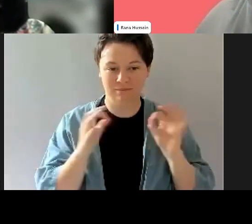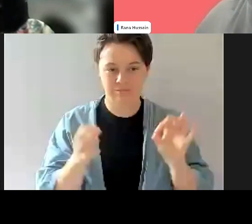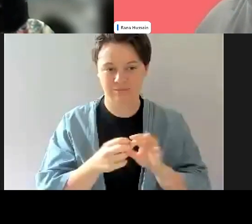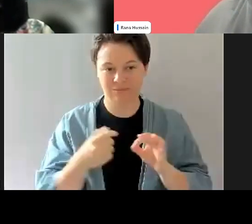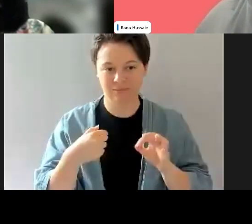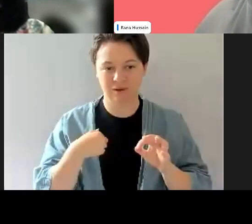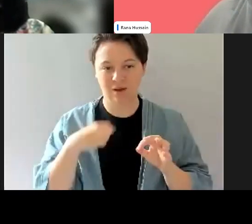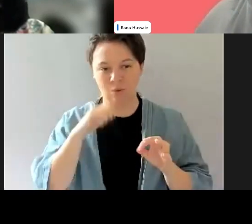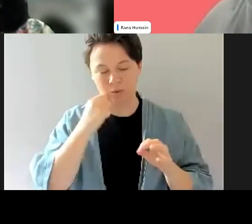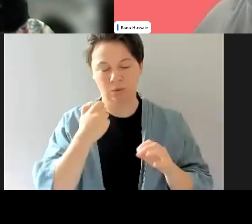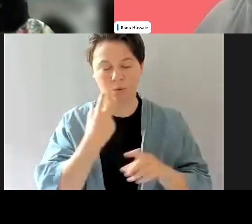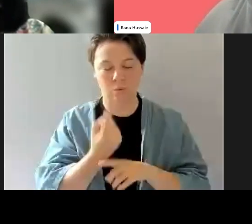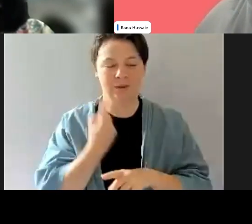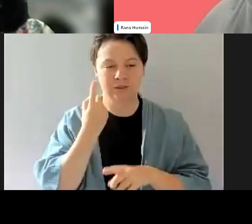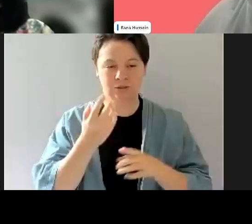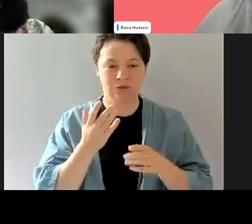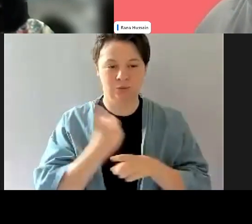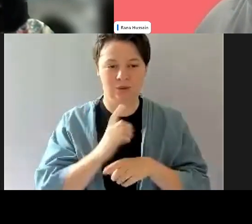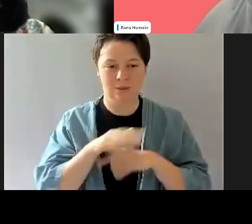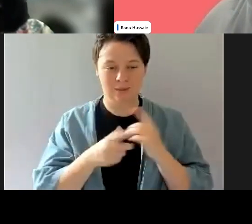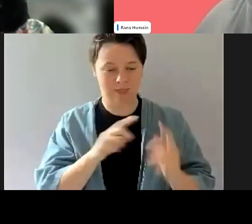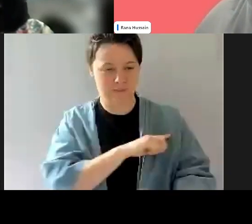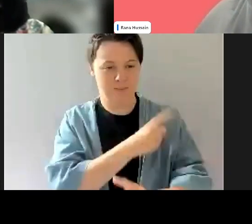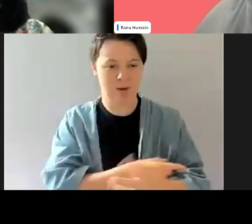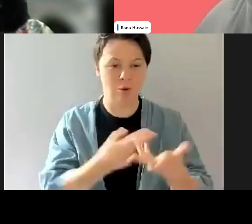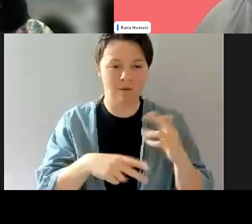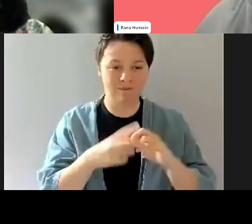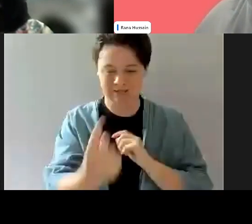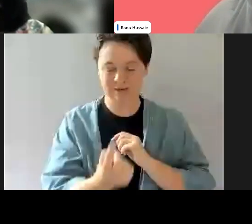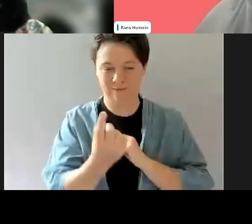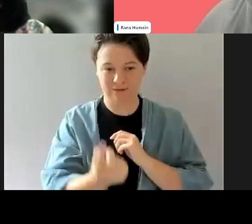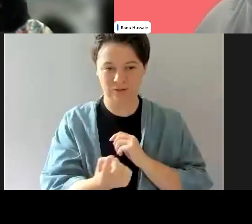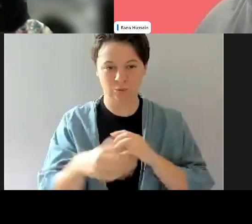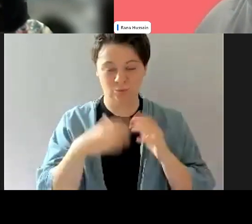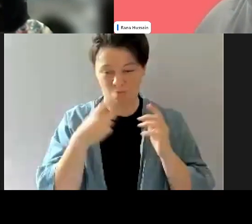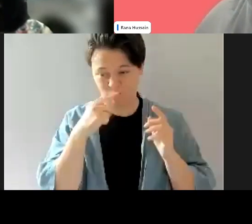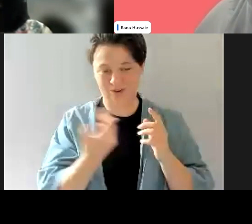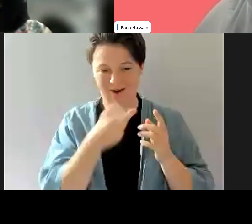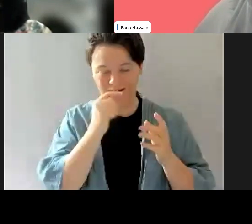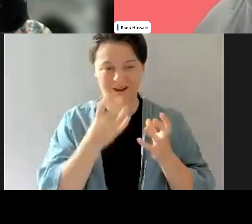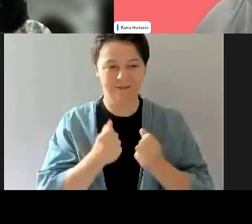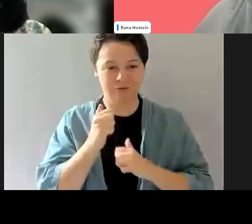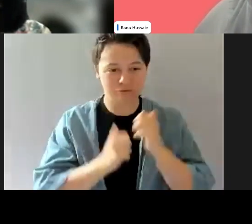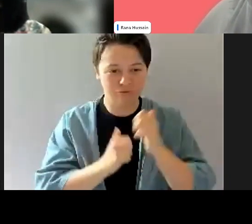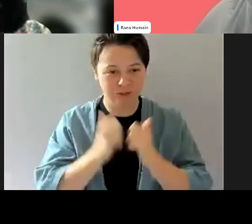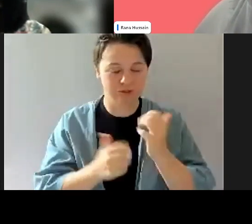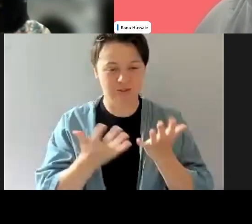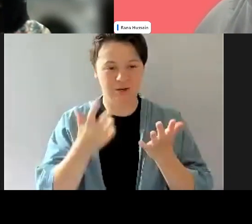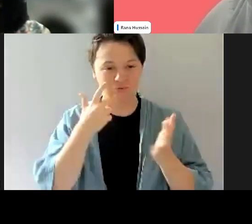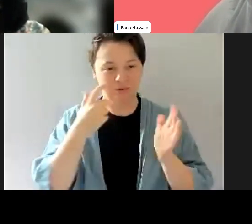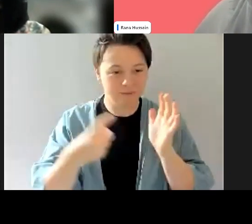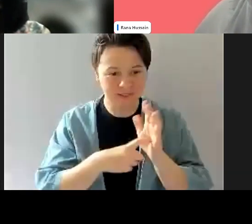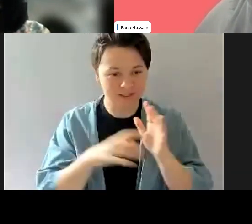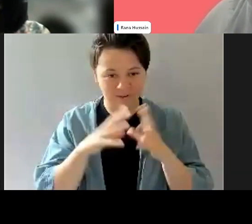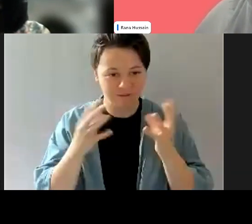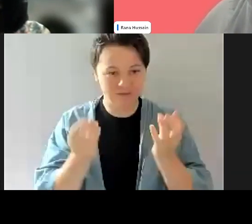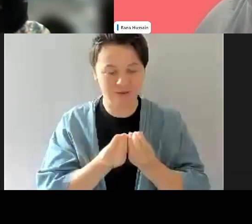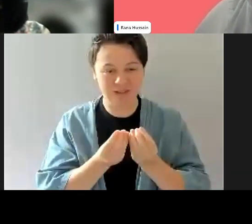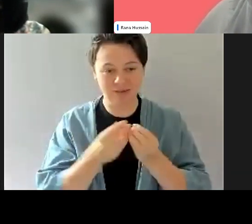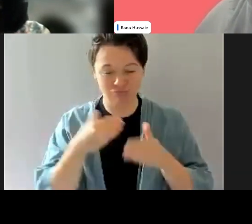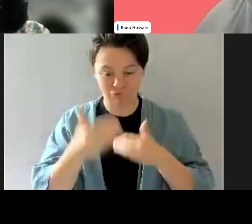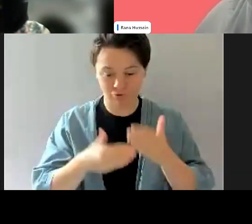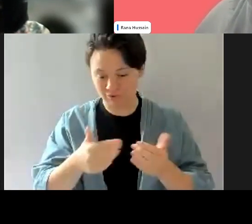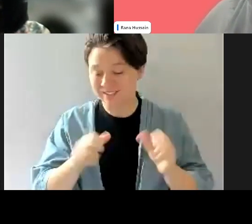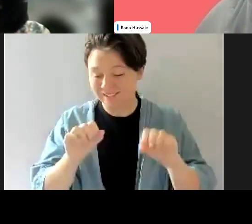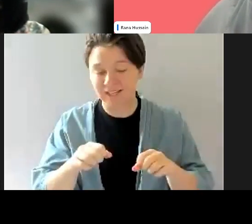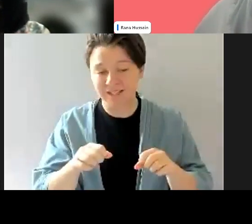and the power of the individual. We can have, you know, all the structures and the recommendations and the processes in the world, but often as we know it and